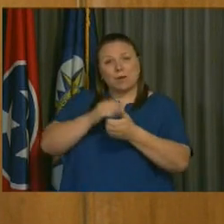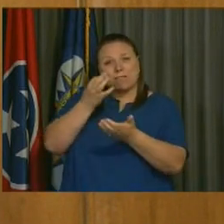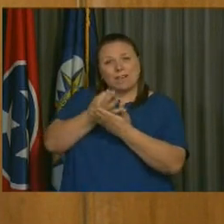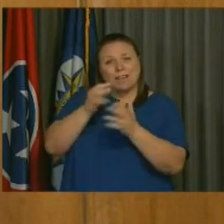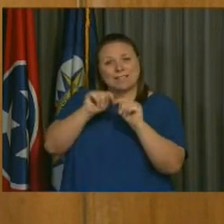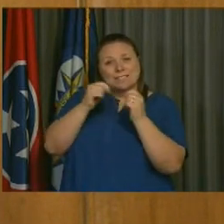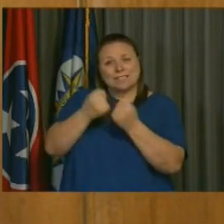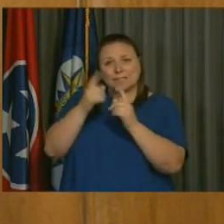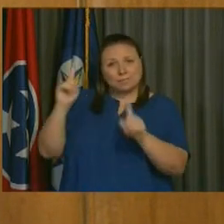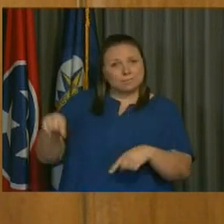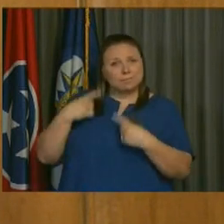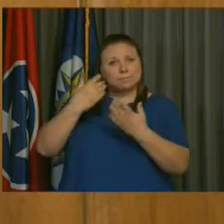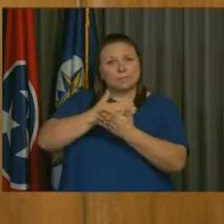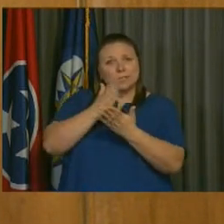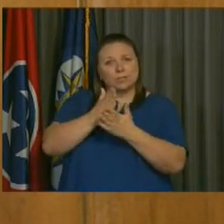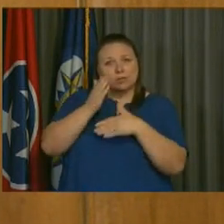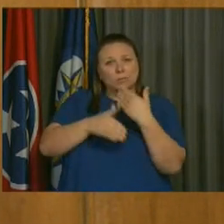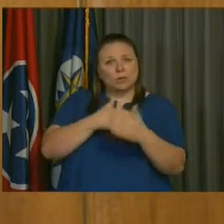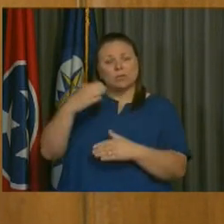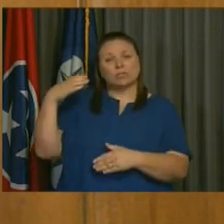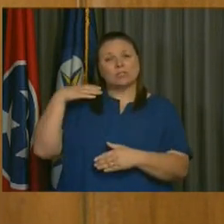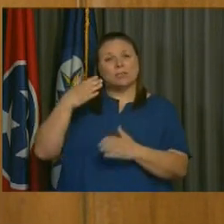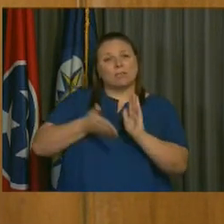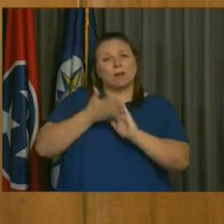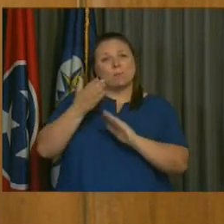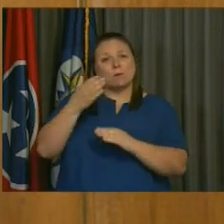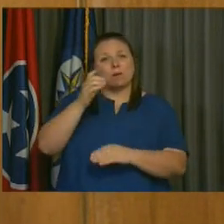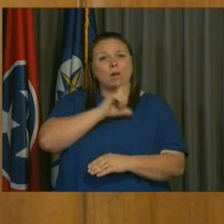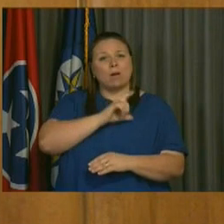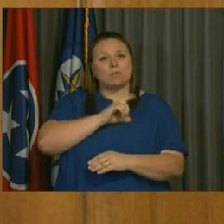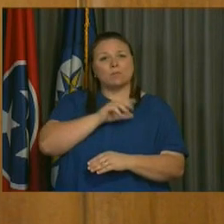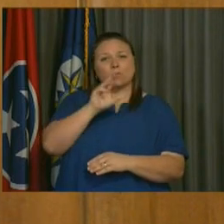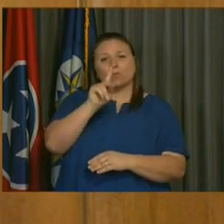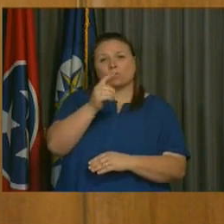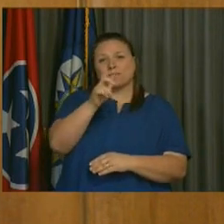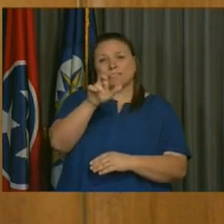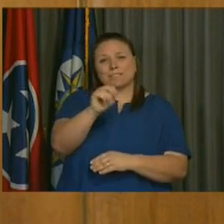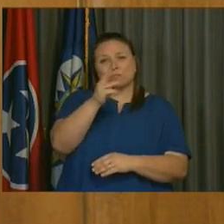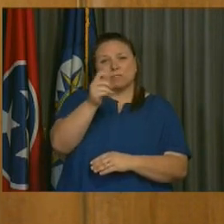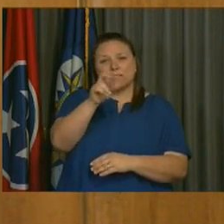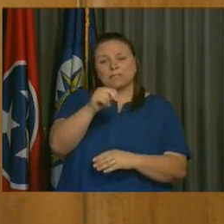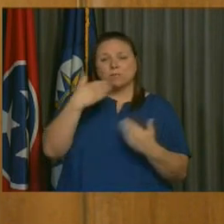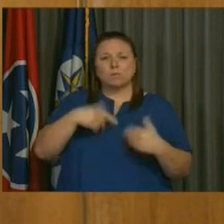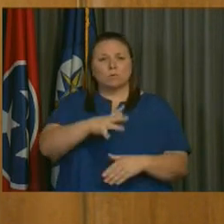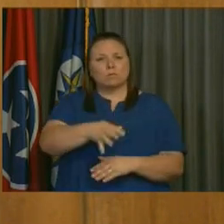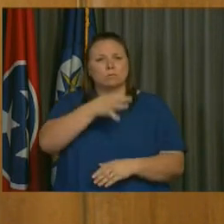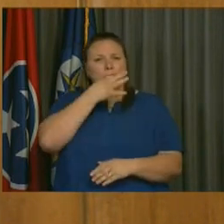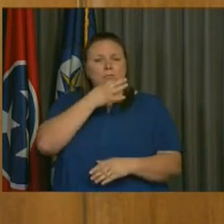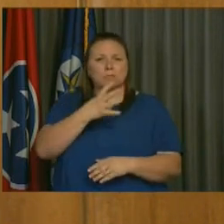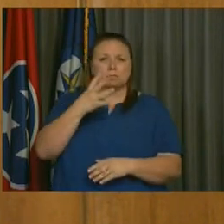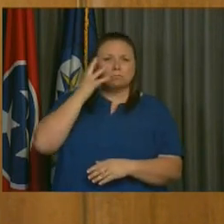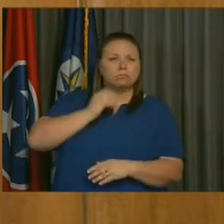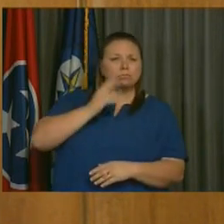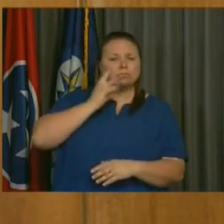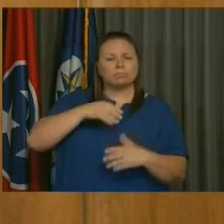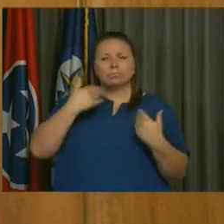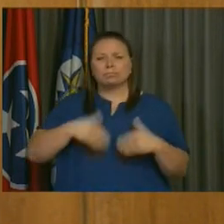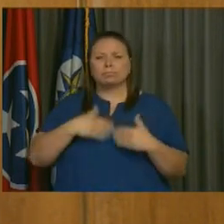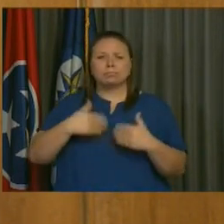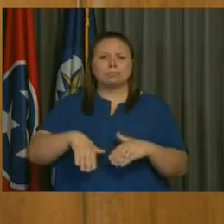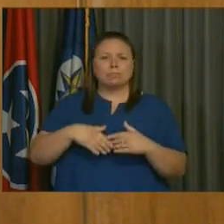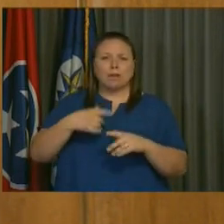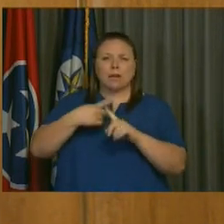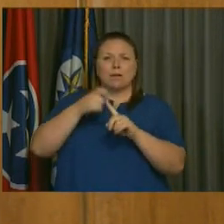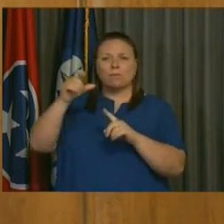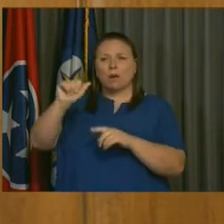team throughout this budget process has been our chief operating officer, Kristen Wilson. She brings tremendous experience and expertise to Nashville from a similar